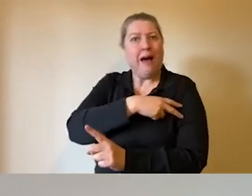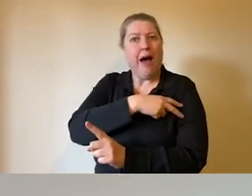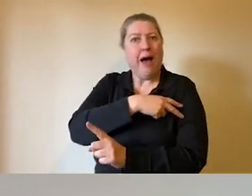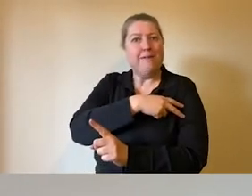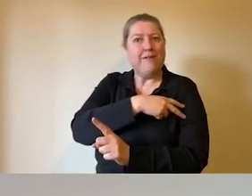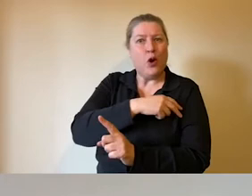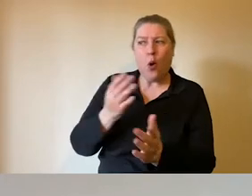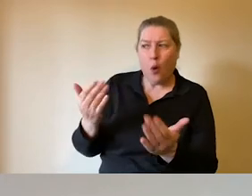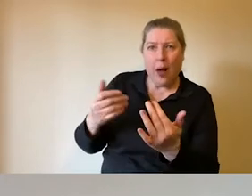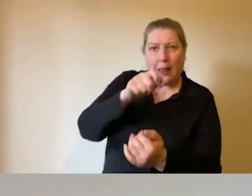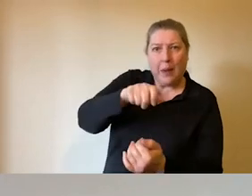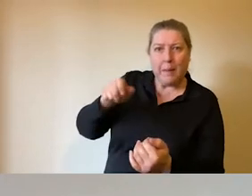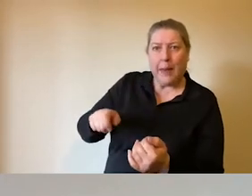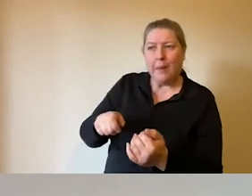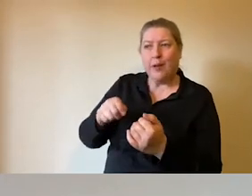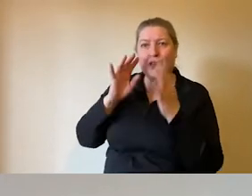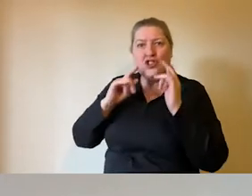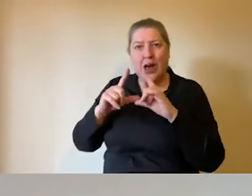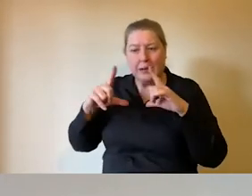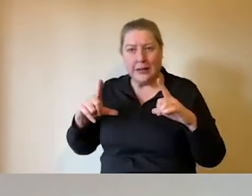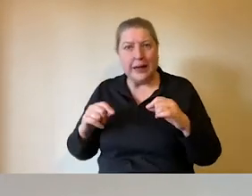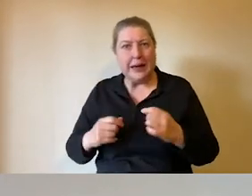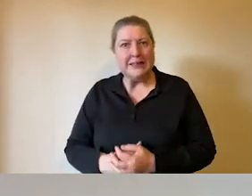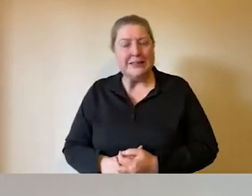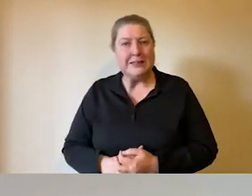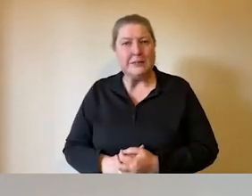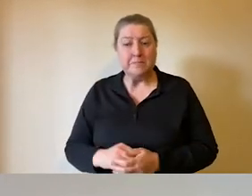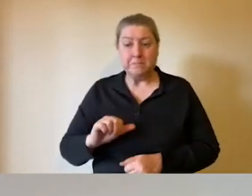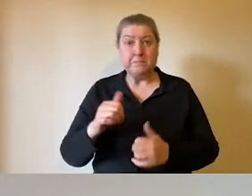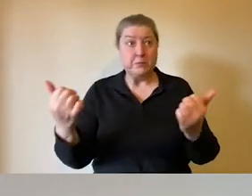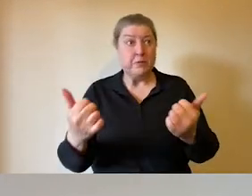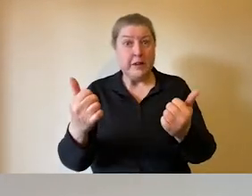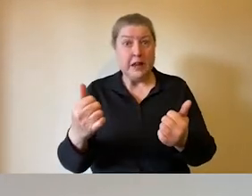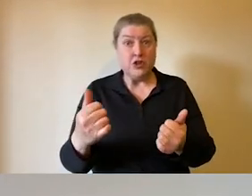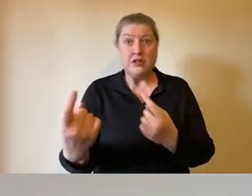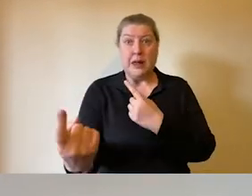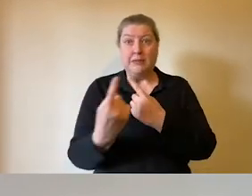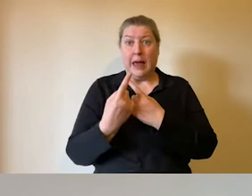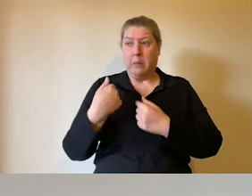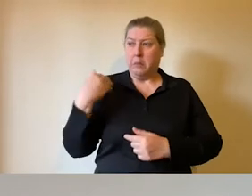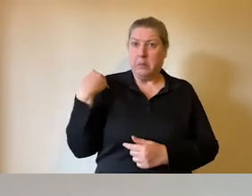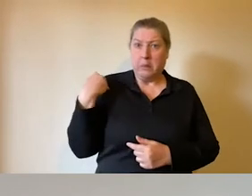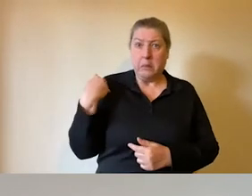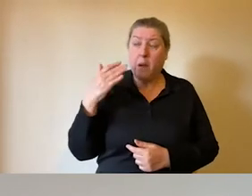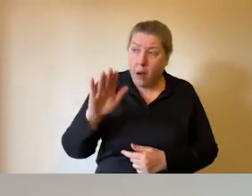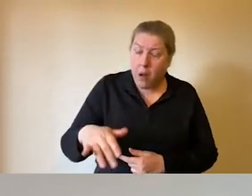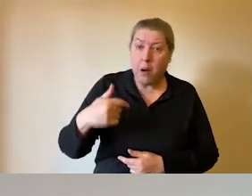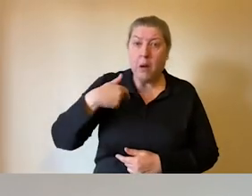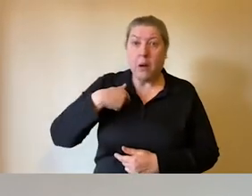in and checking the tickets. A number of them came up afterwards and said that they themselves